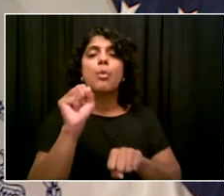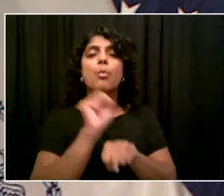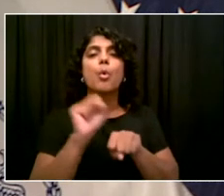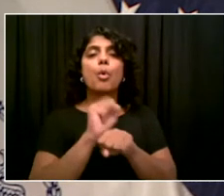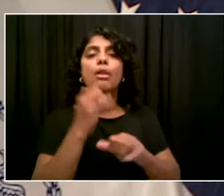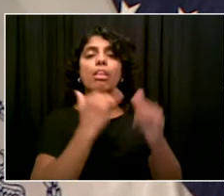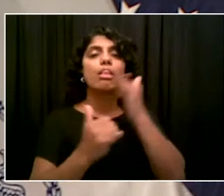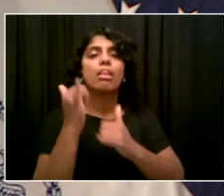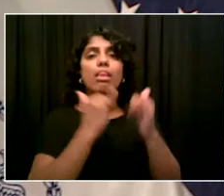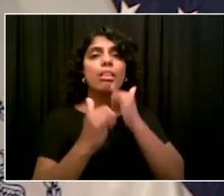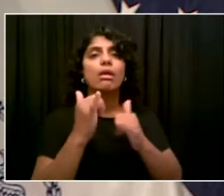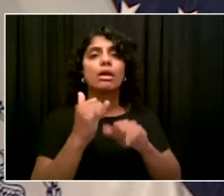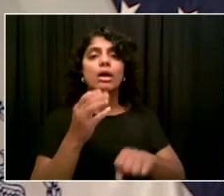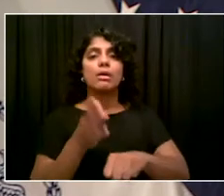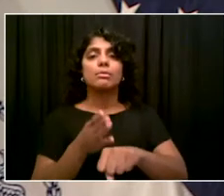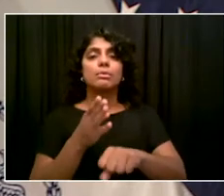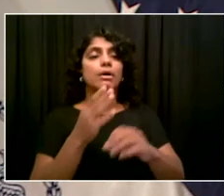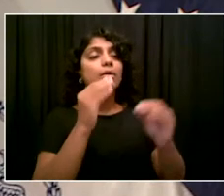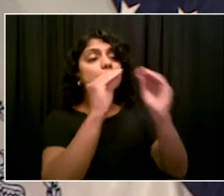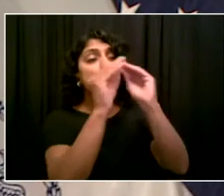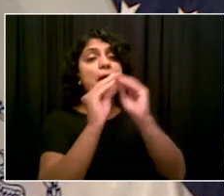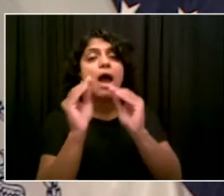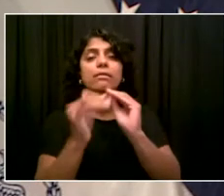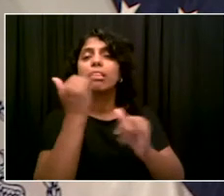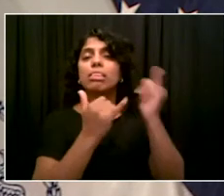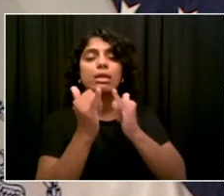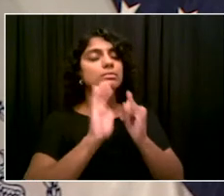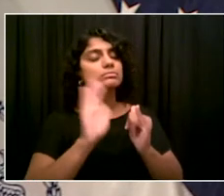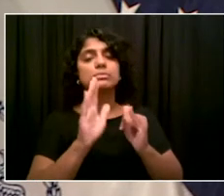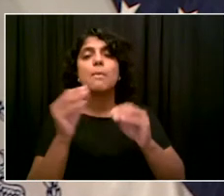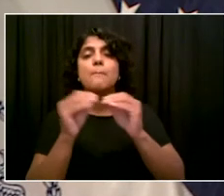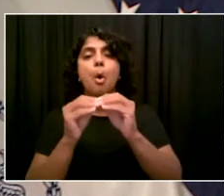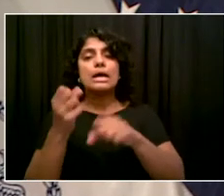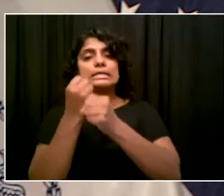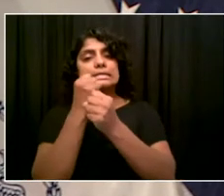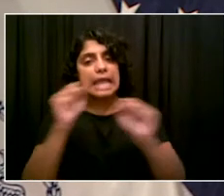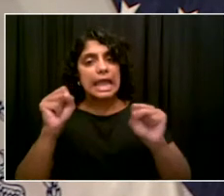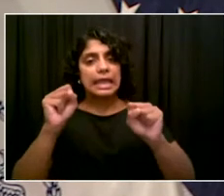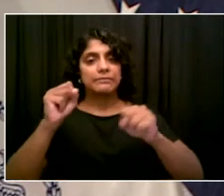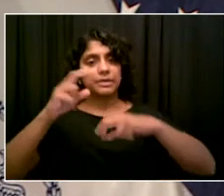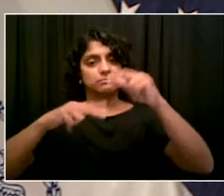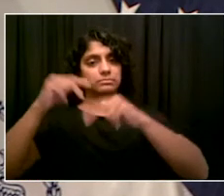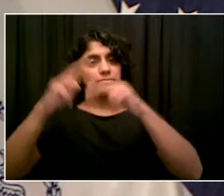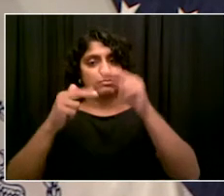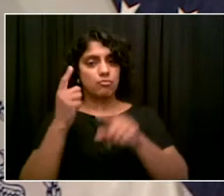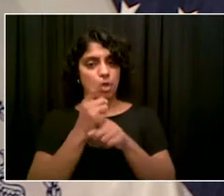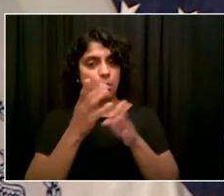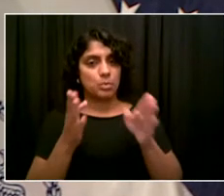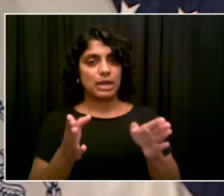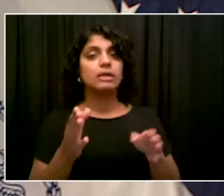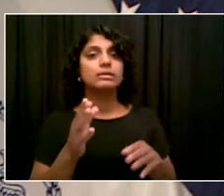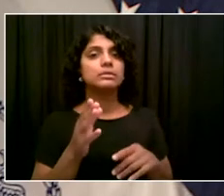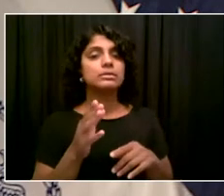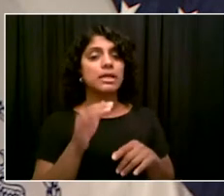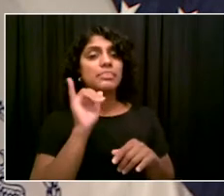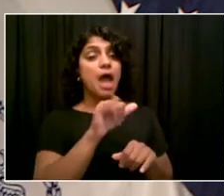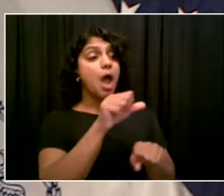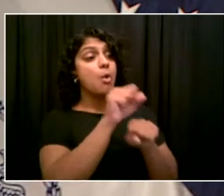isn't the amount, even with the increased penalties, still so low within the context of workers' lives